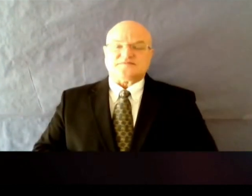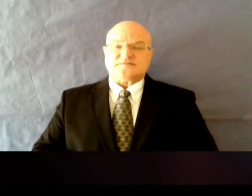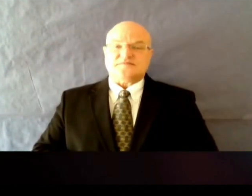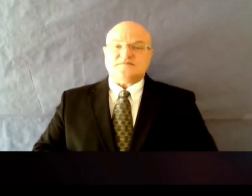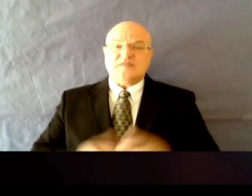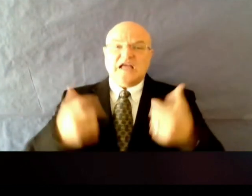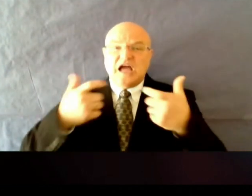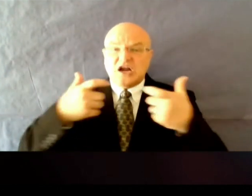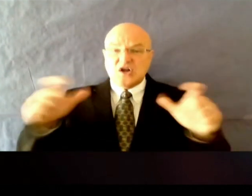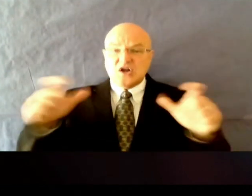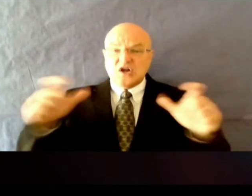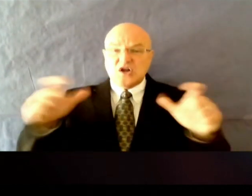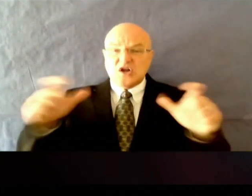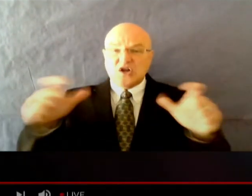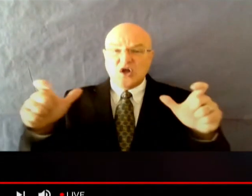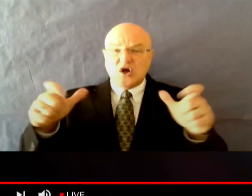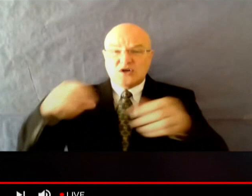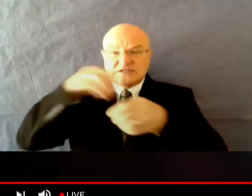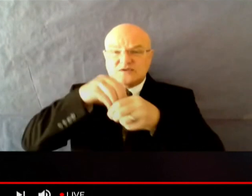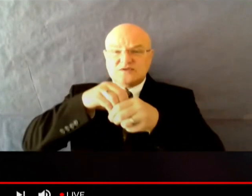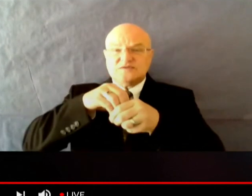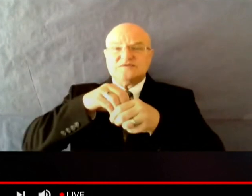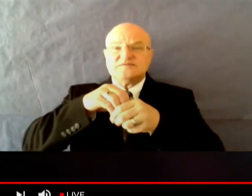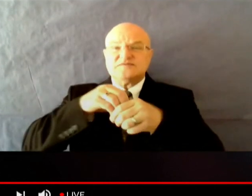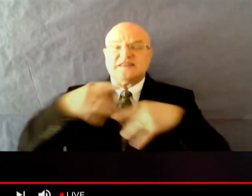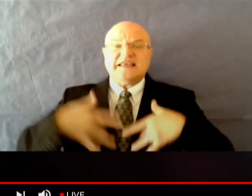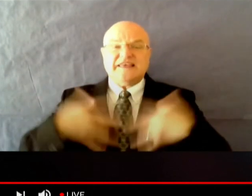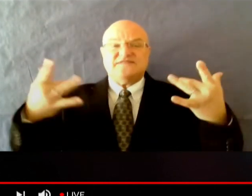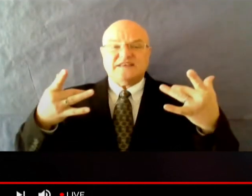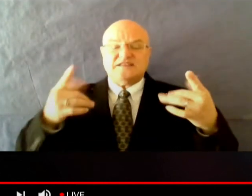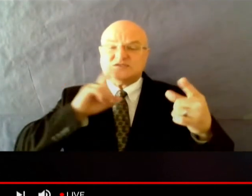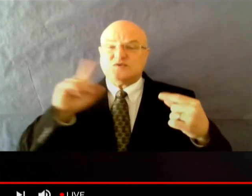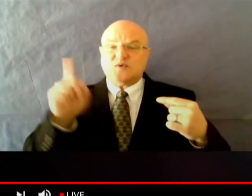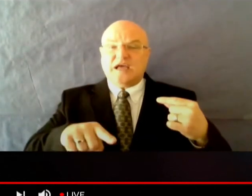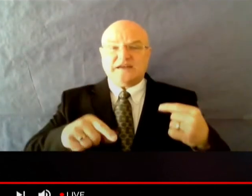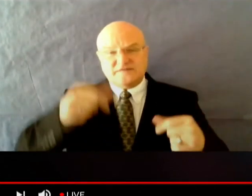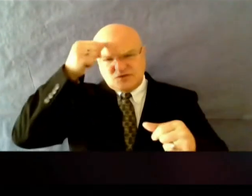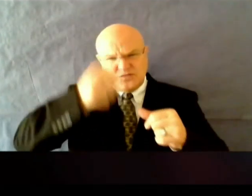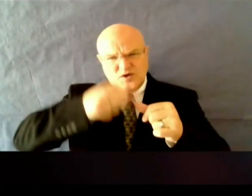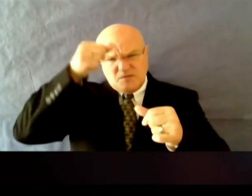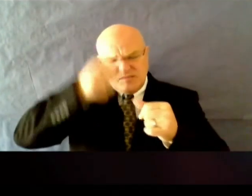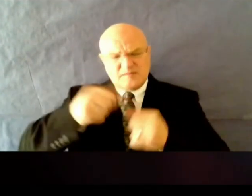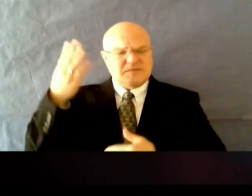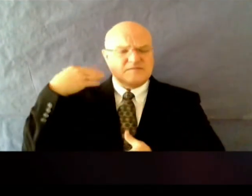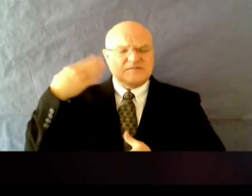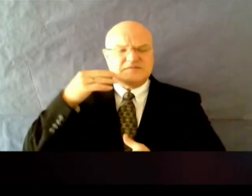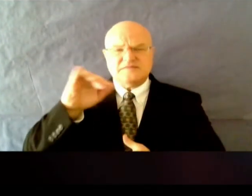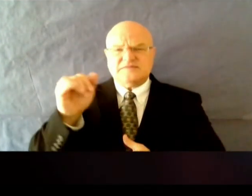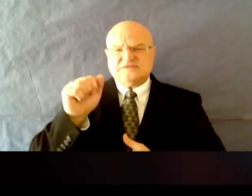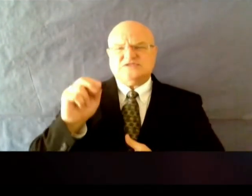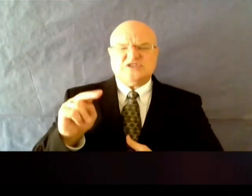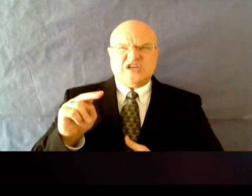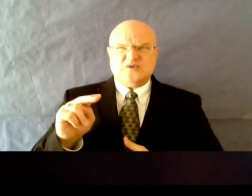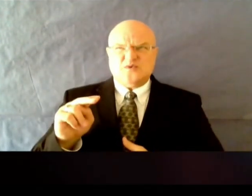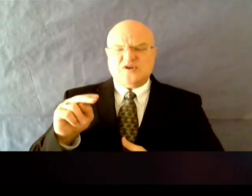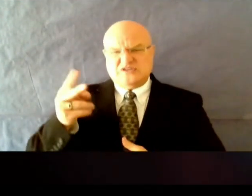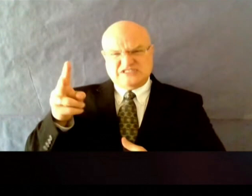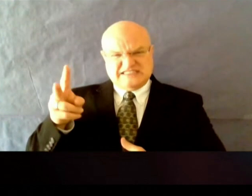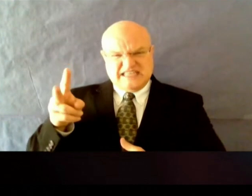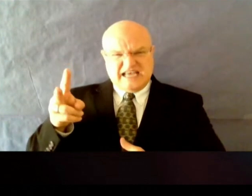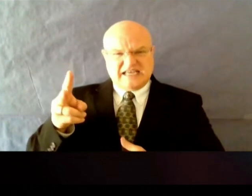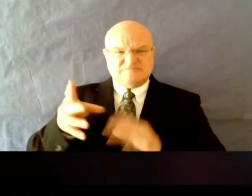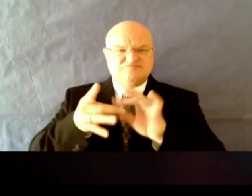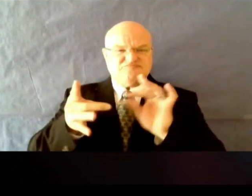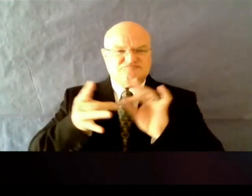indoor event directives, as you recall, in early January, I believe it was January 2nd, we